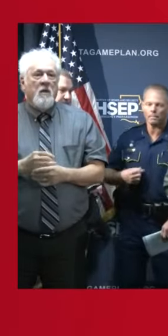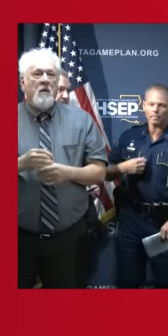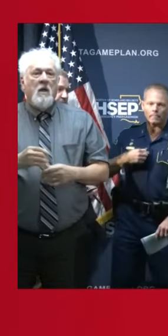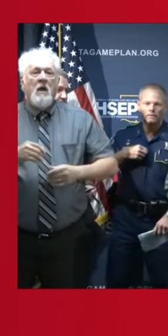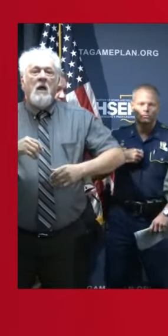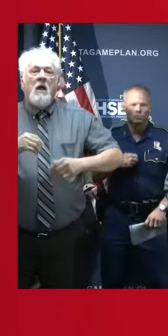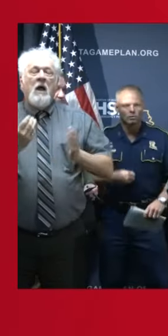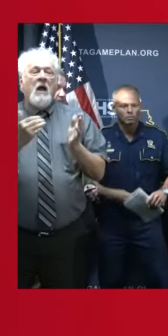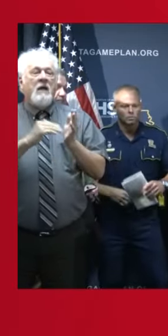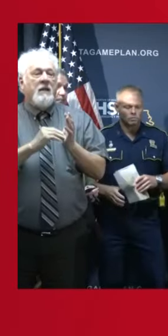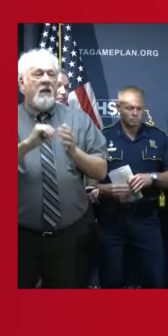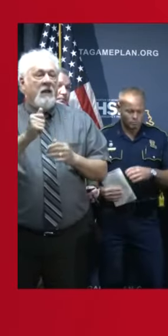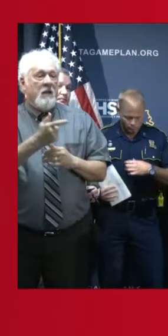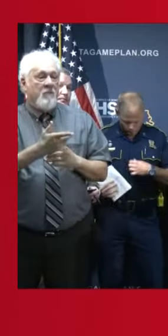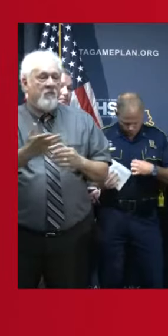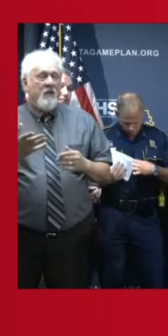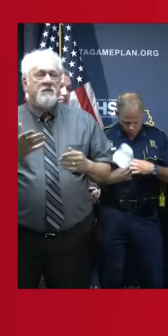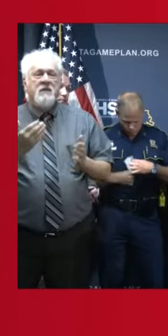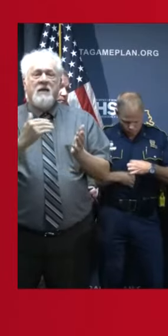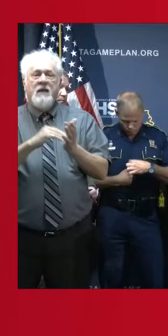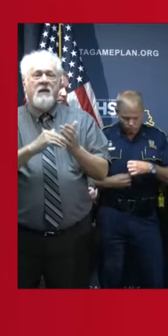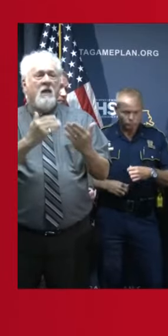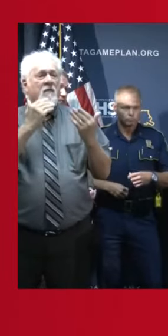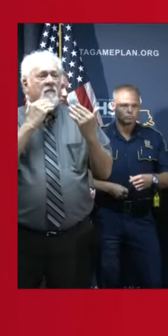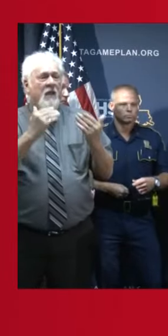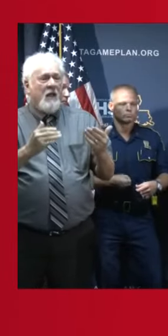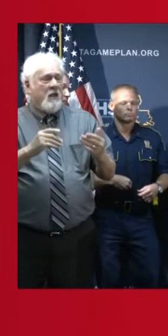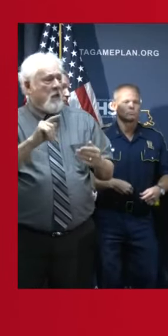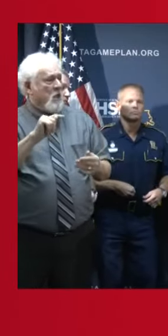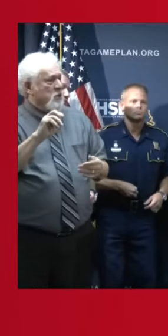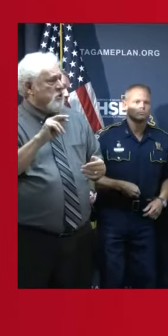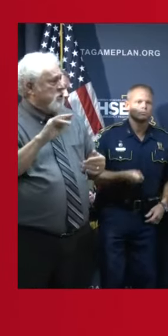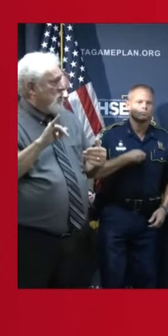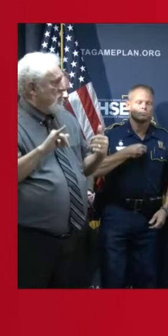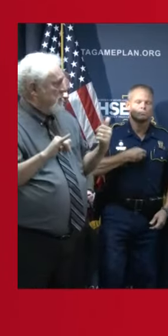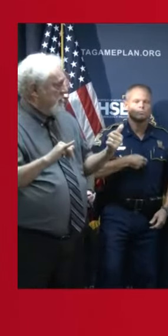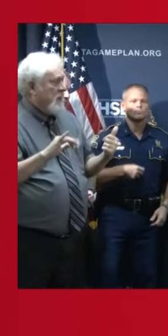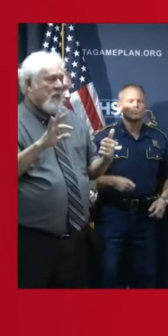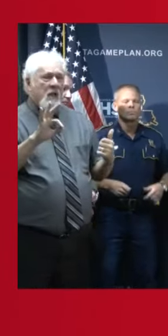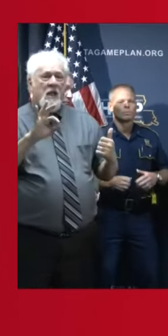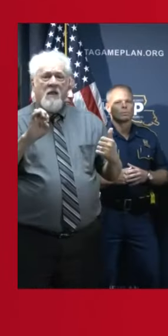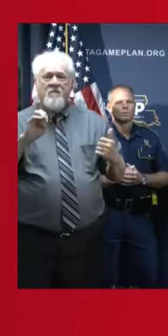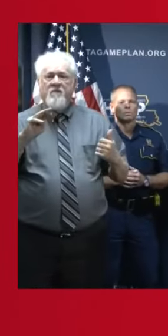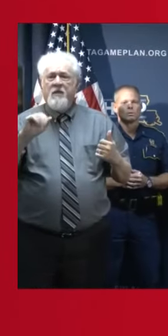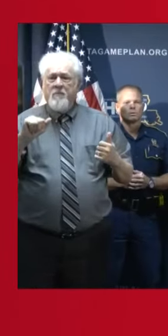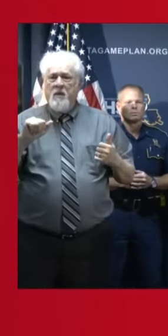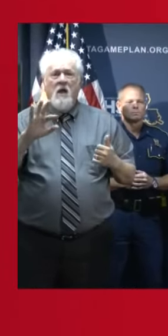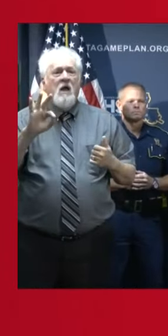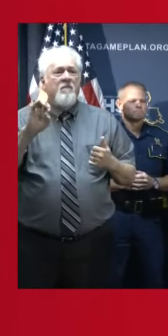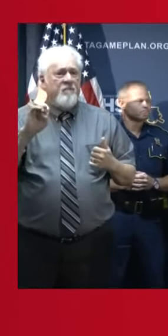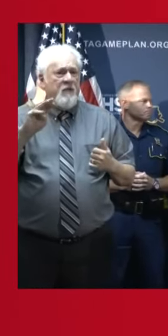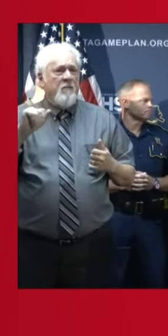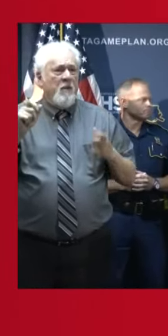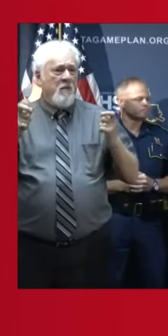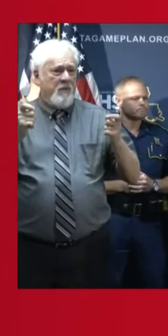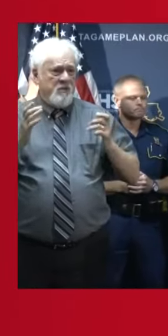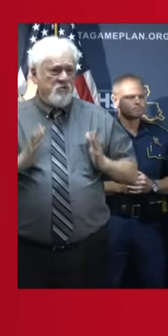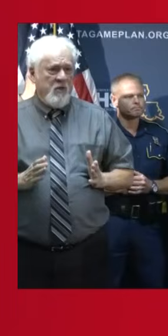Yeah, again, a couple of things. Again, I want to thank Tony and FEMA, the FEMA Administrator,